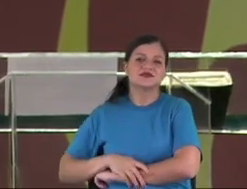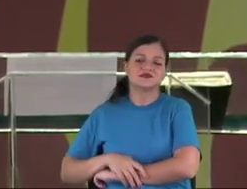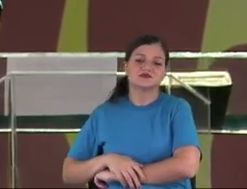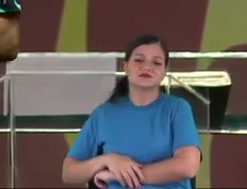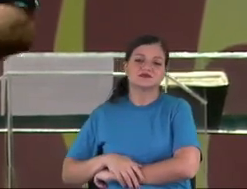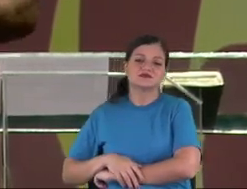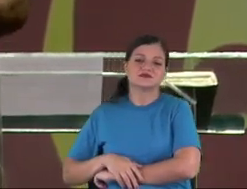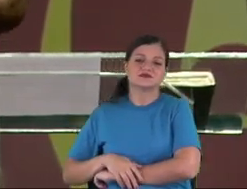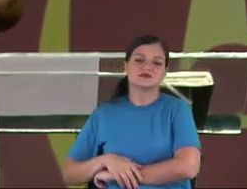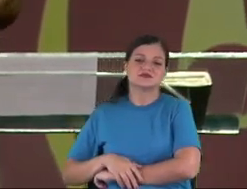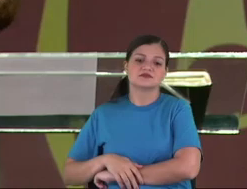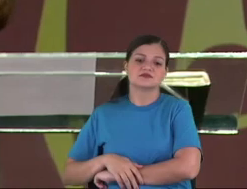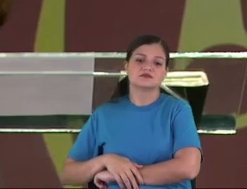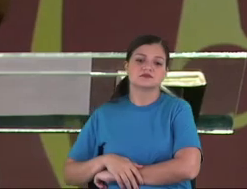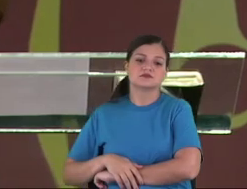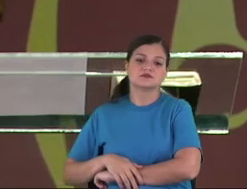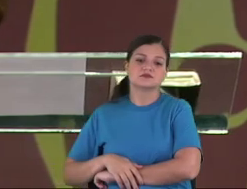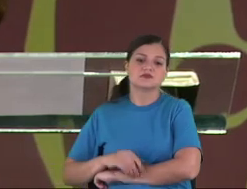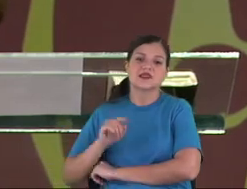Do you remember the story?